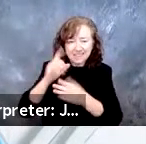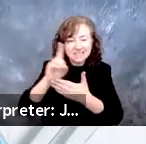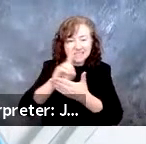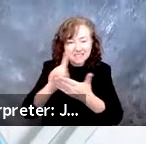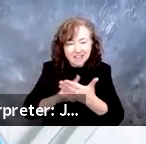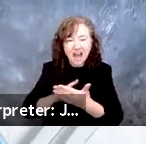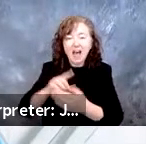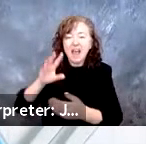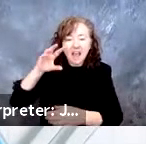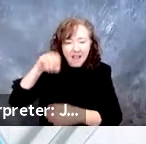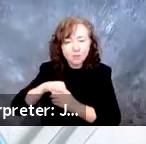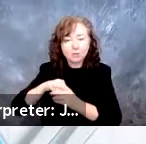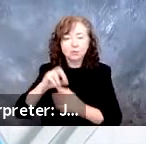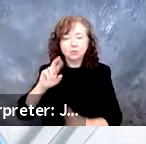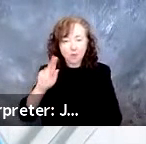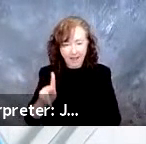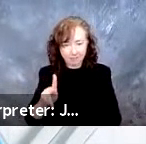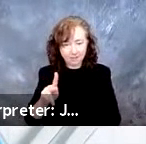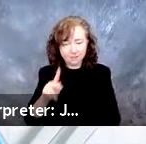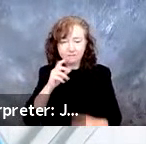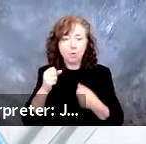is going to work for a wheelchair user.